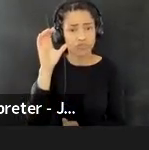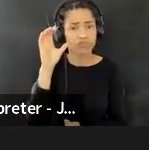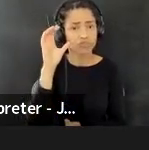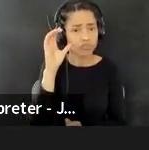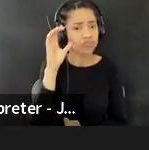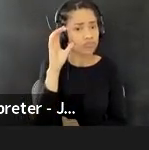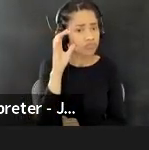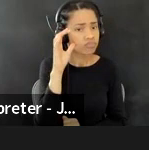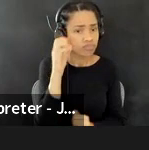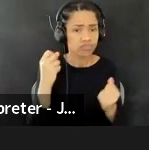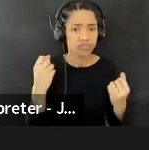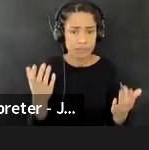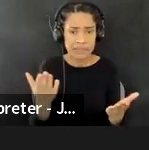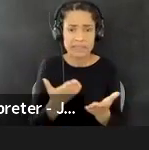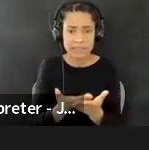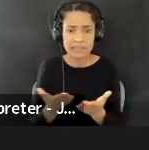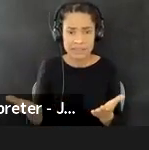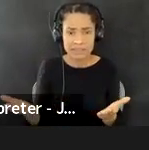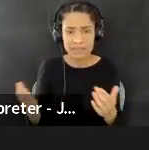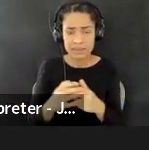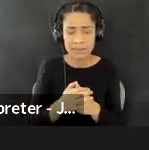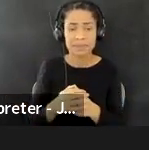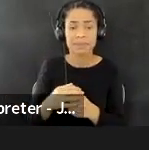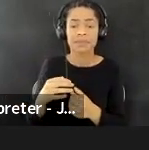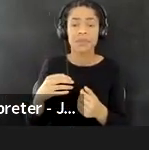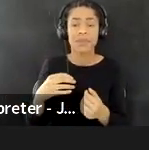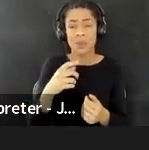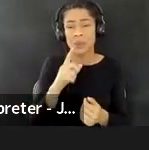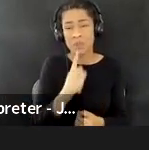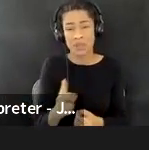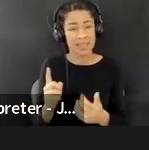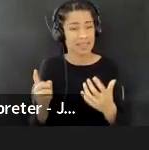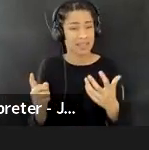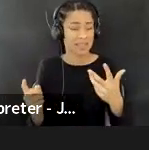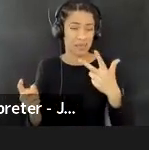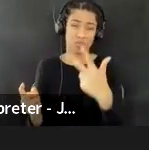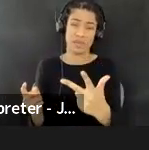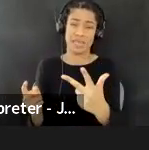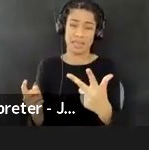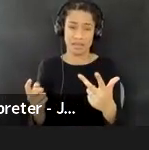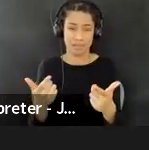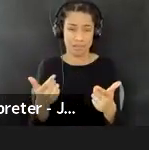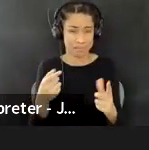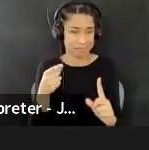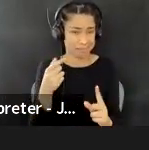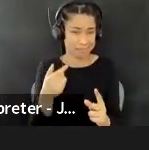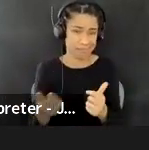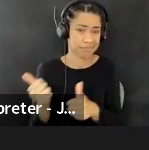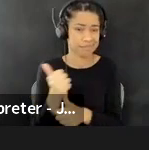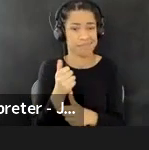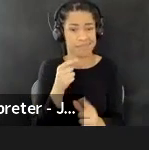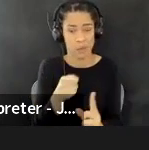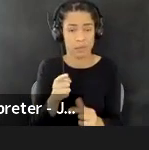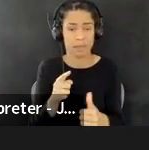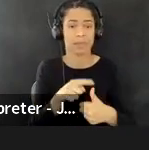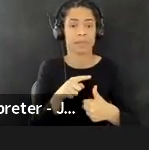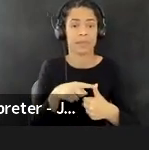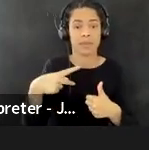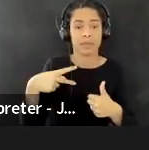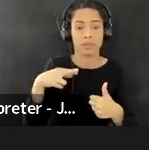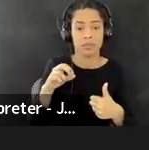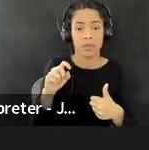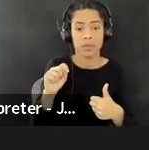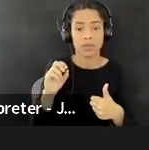three areas really came to the fore. Uh, one is around protocols. The second is around data and platforms.